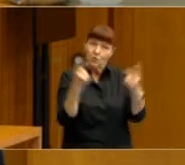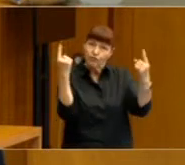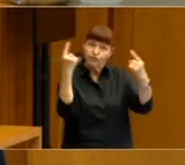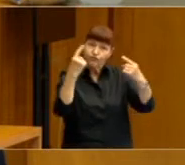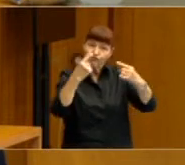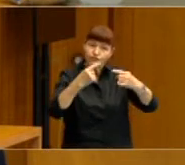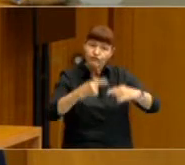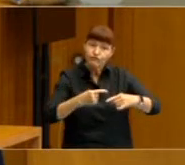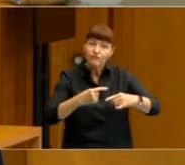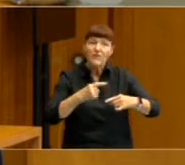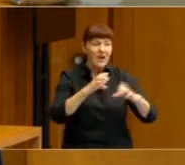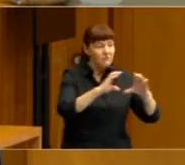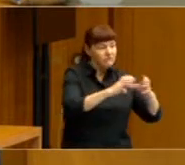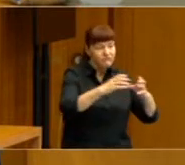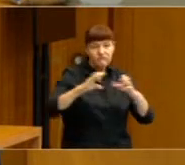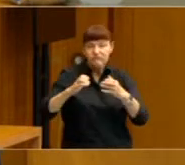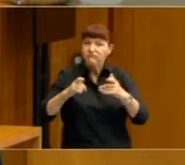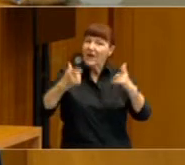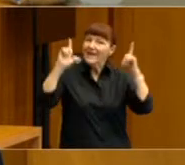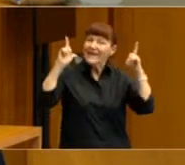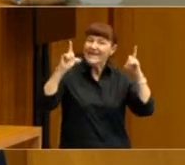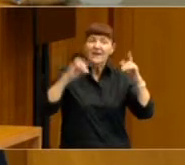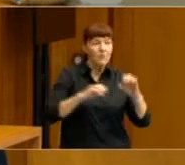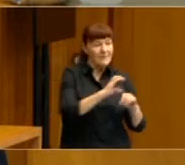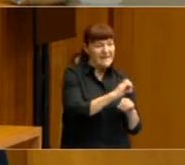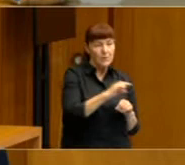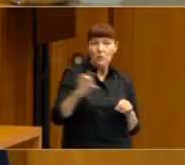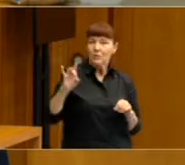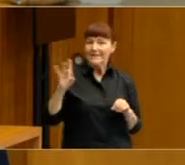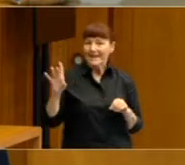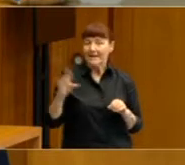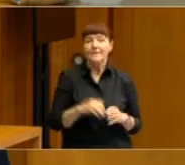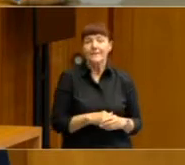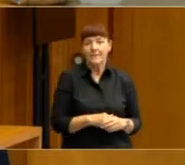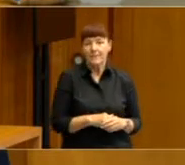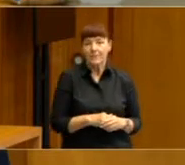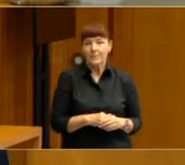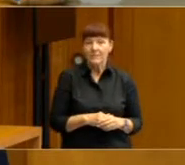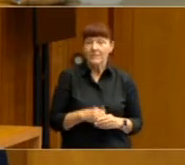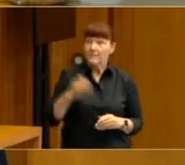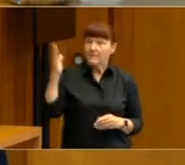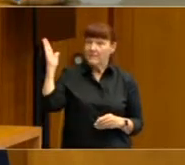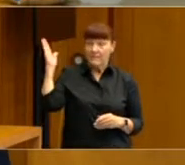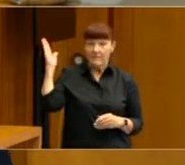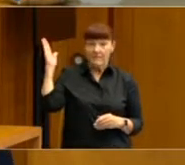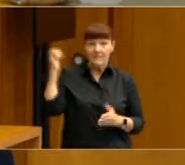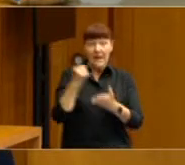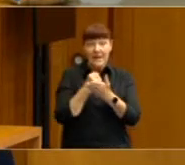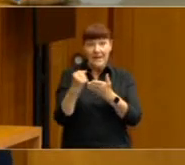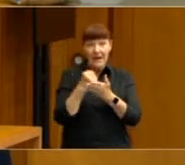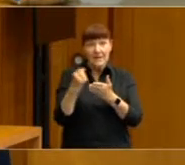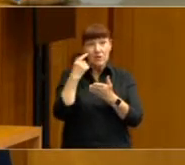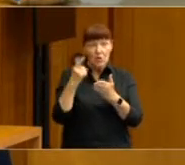the party leaders on a scale from zero to ten. And those figures show all of the major party leaders from